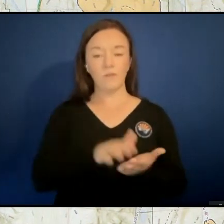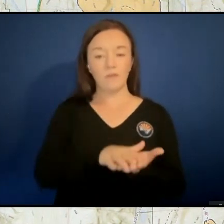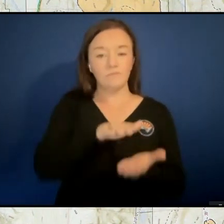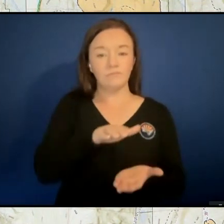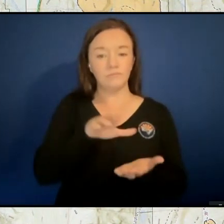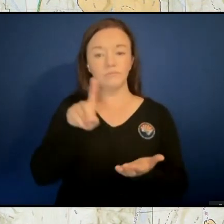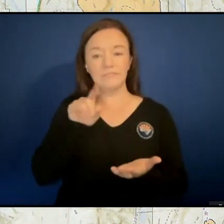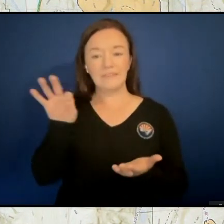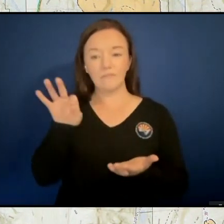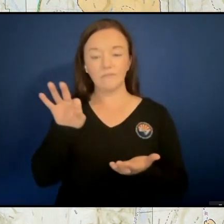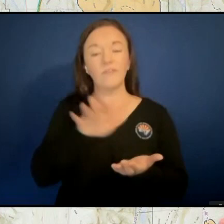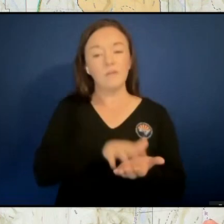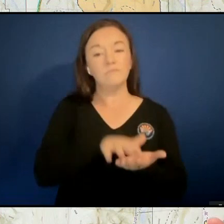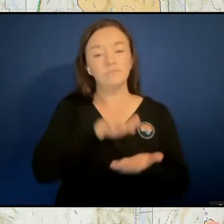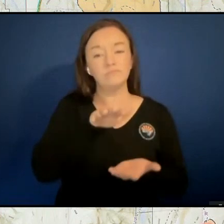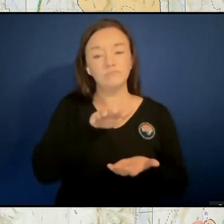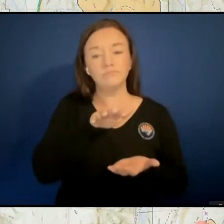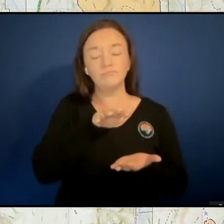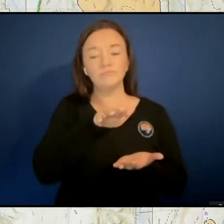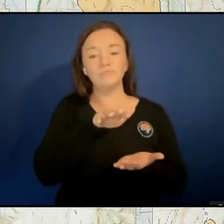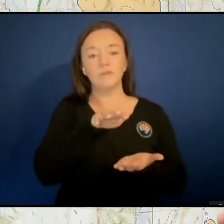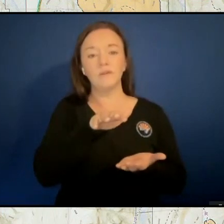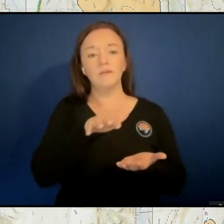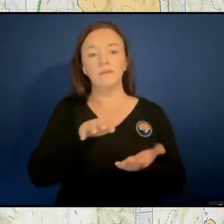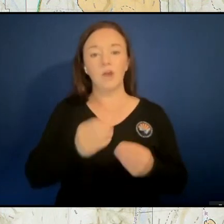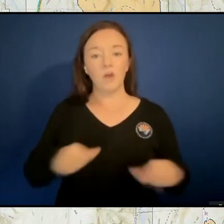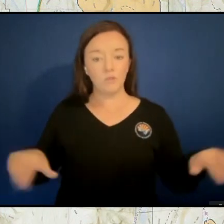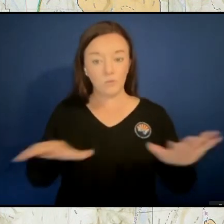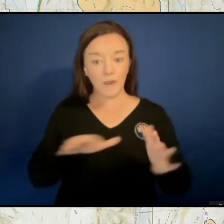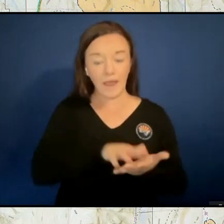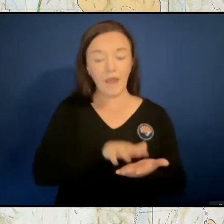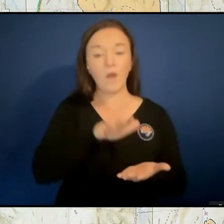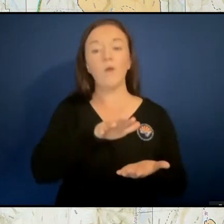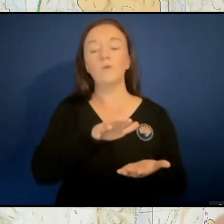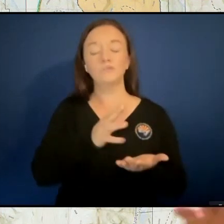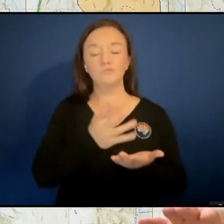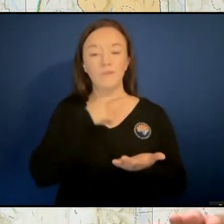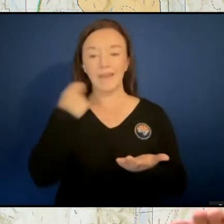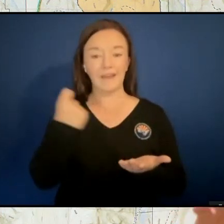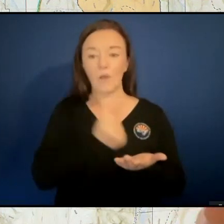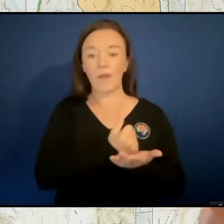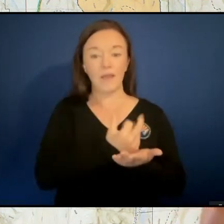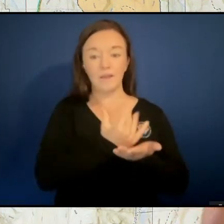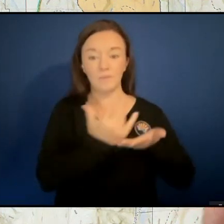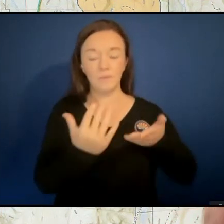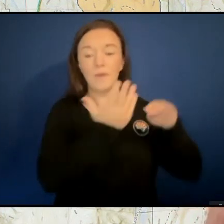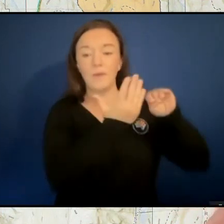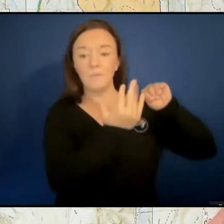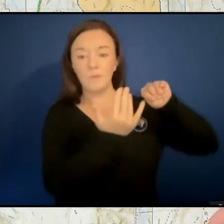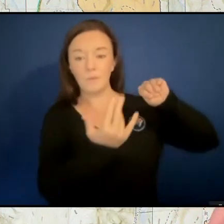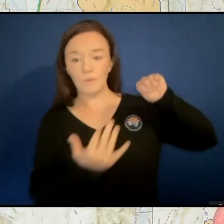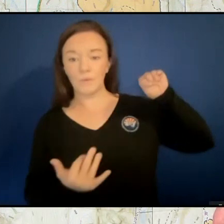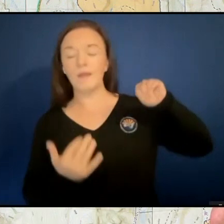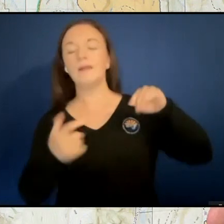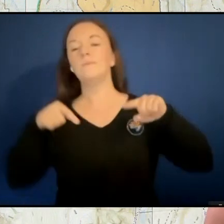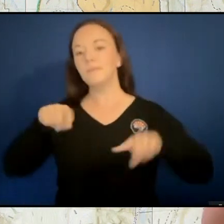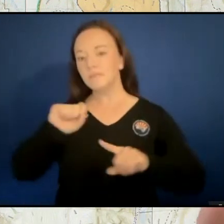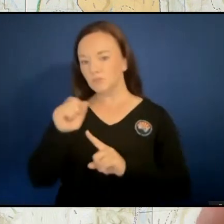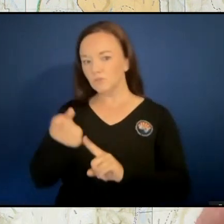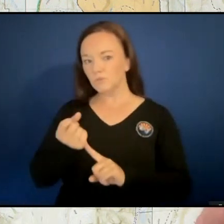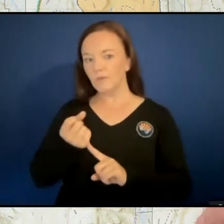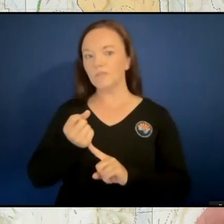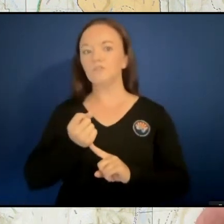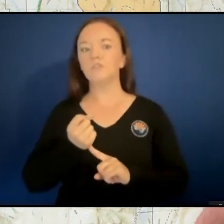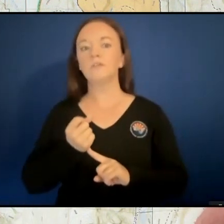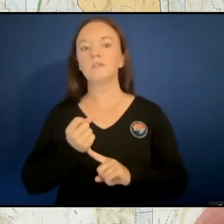backing down the hill. And in this instance, what happened is, is the fire had underburned the, the canopy. So the, it didn't